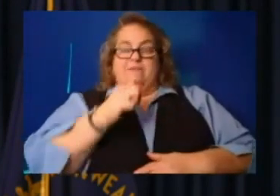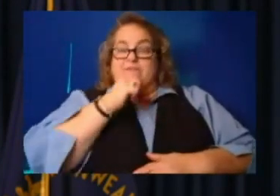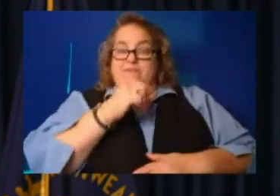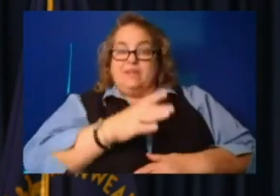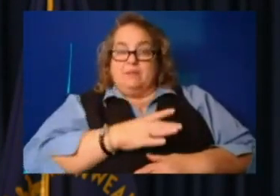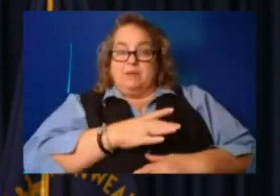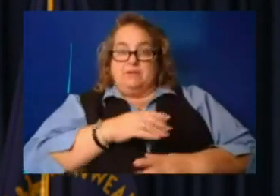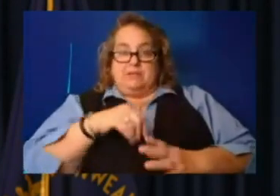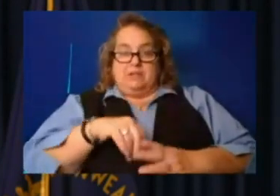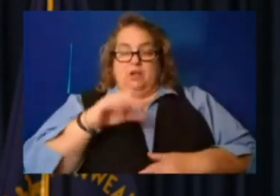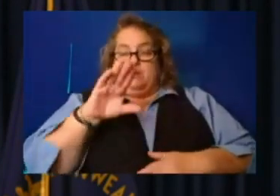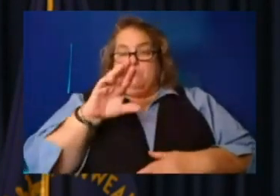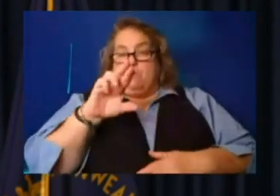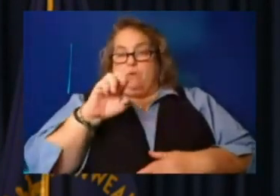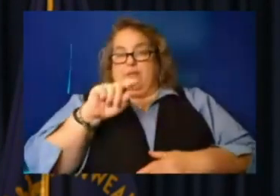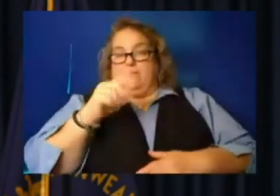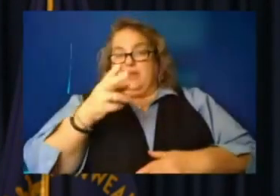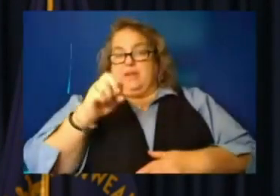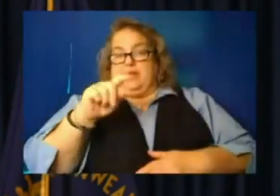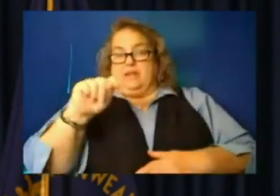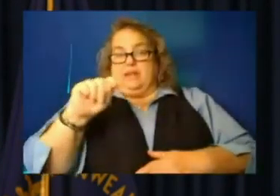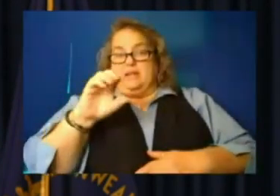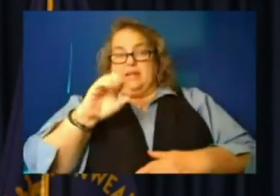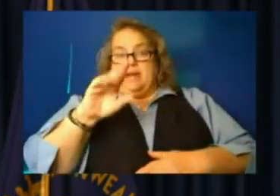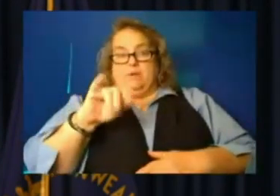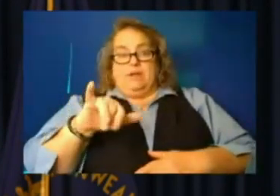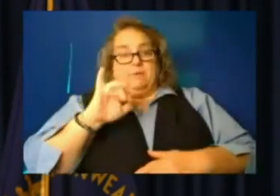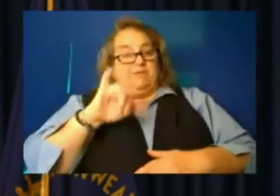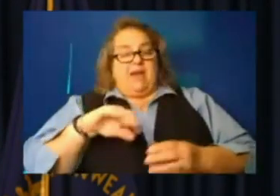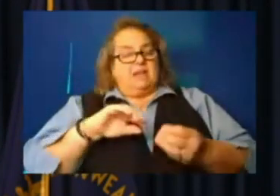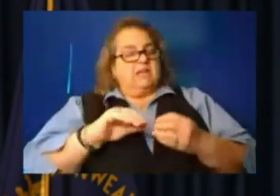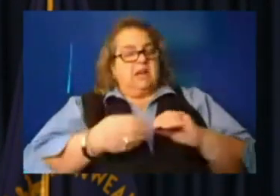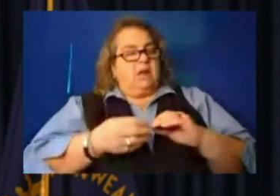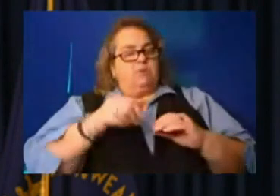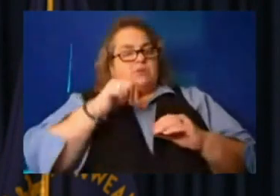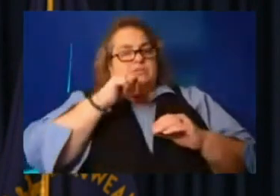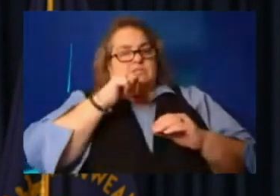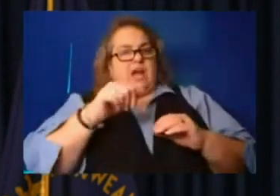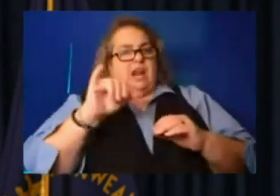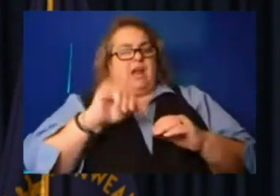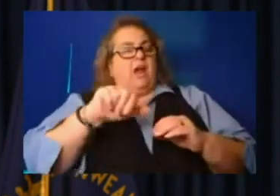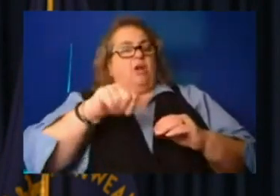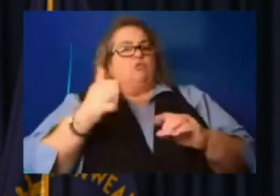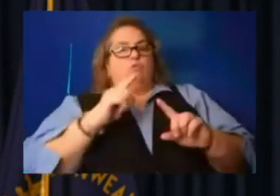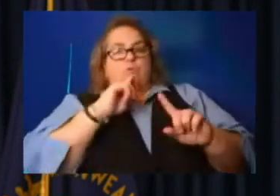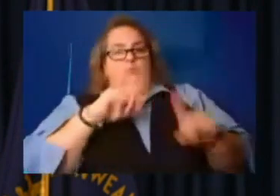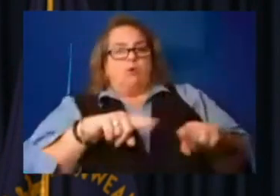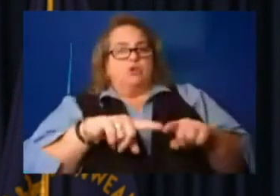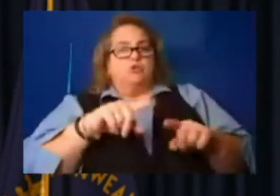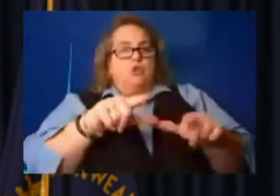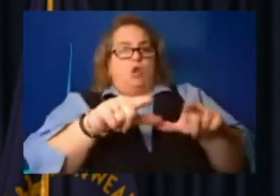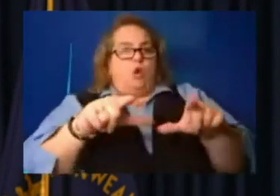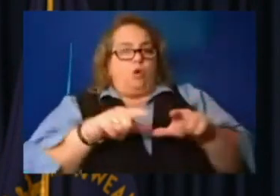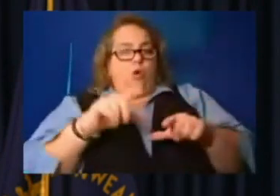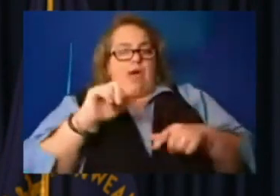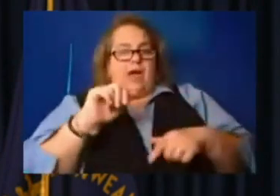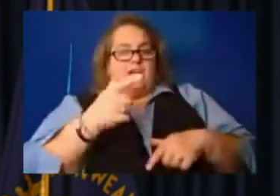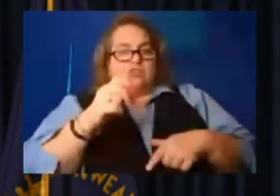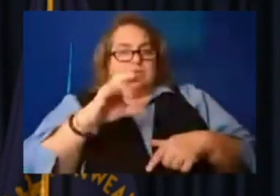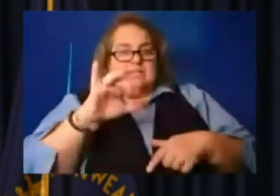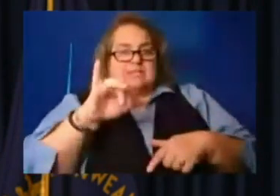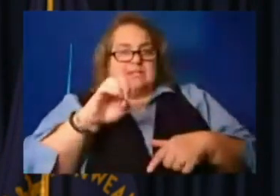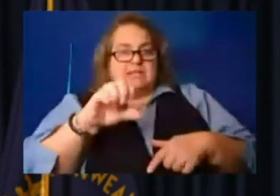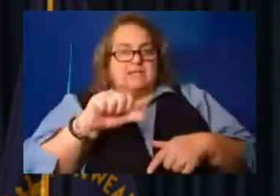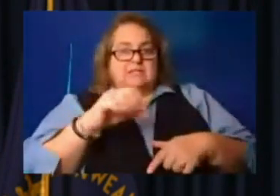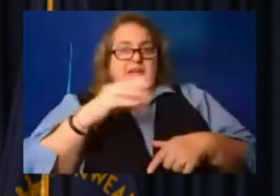County. Uh, but the number doesn't take into account other reporting to local agencies. Uh, and we know that there